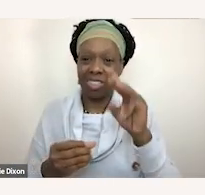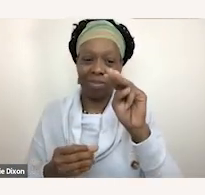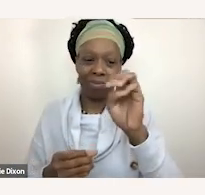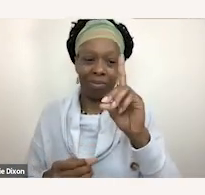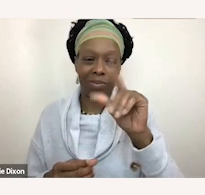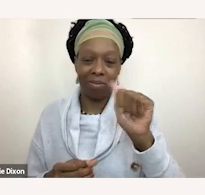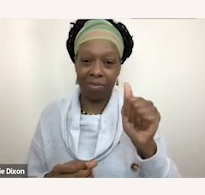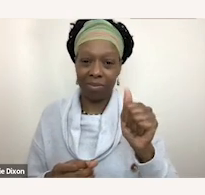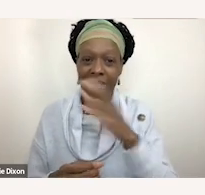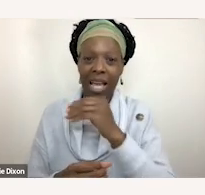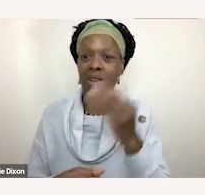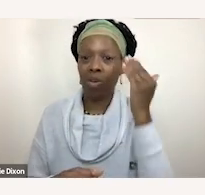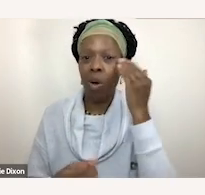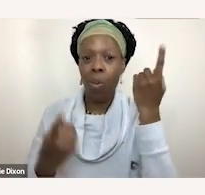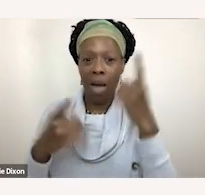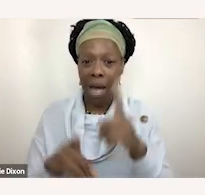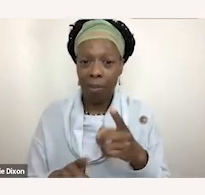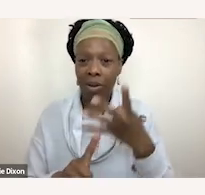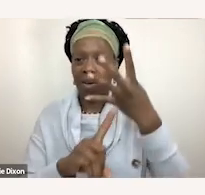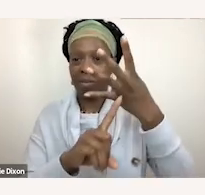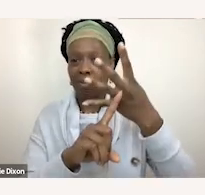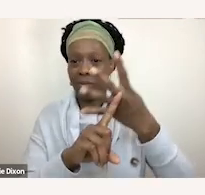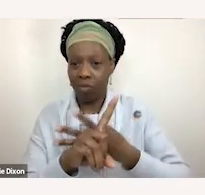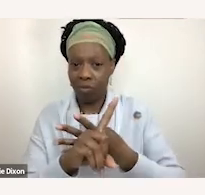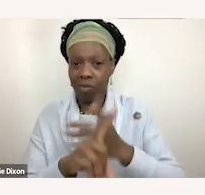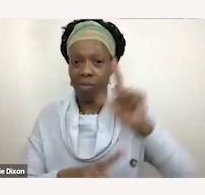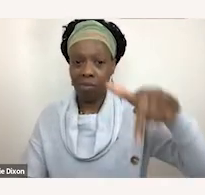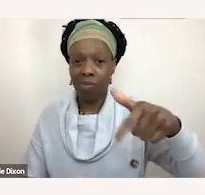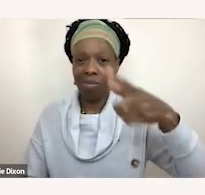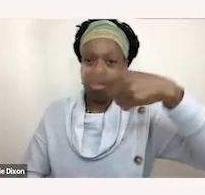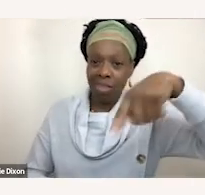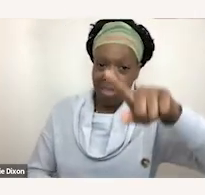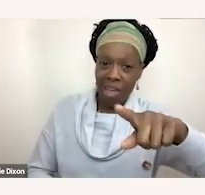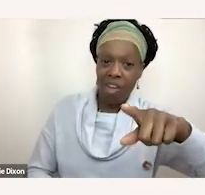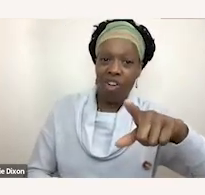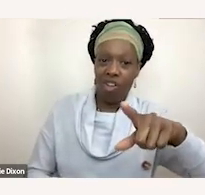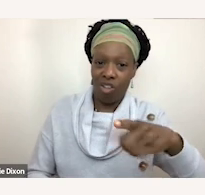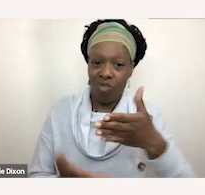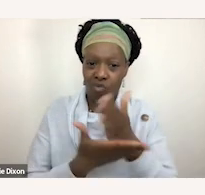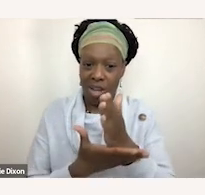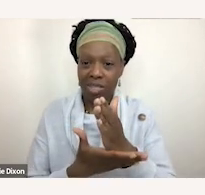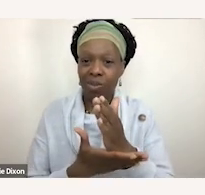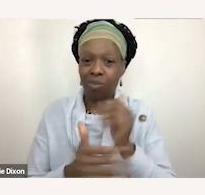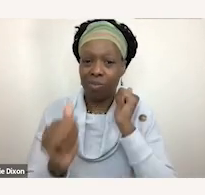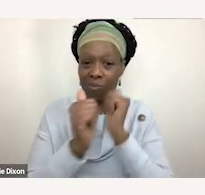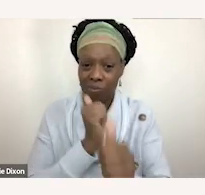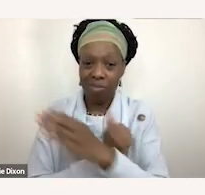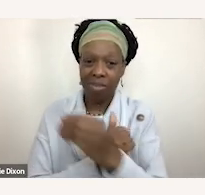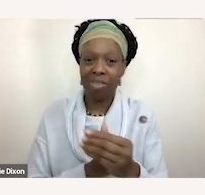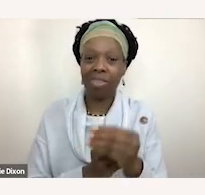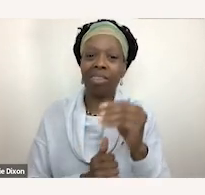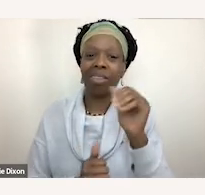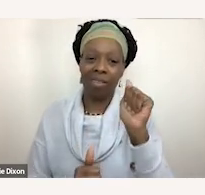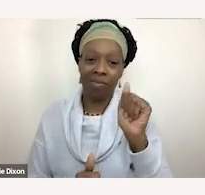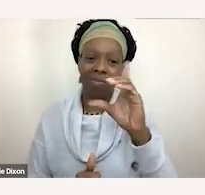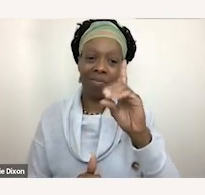wouldn't you know it that four months later their demands were granted and the Americans with Disabilities Act was